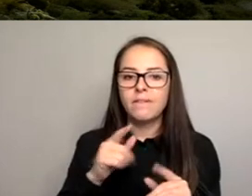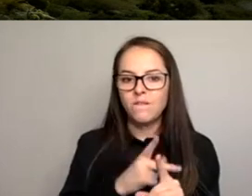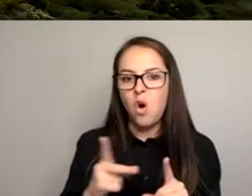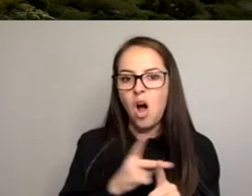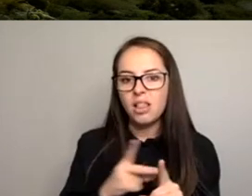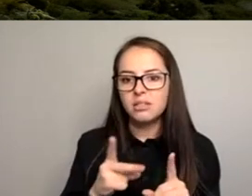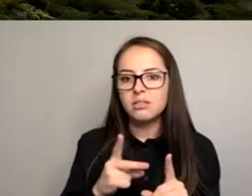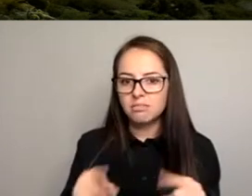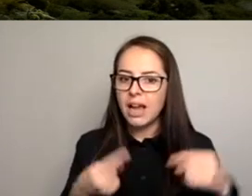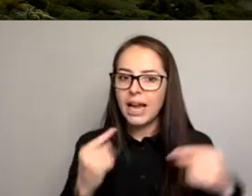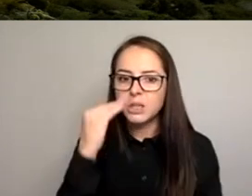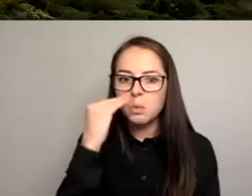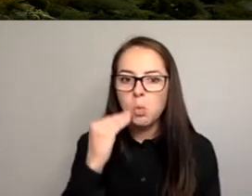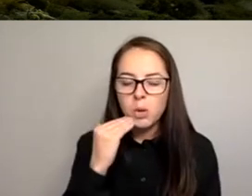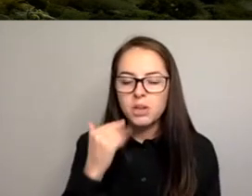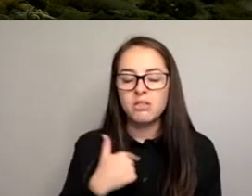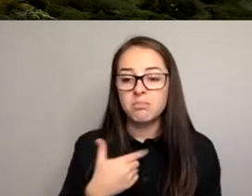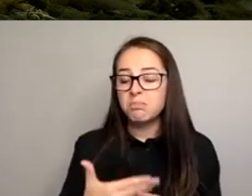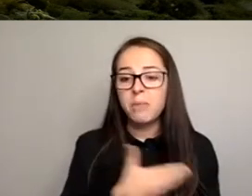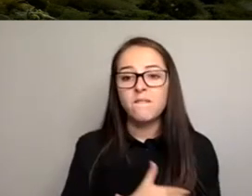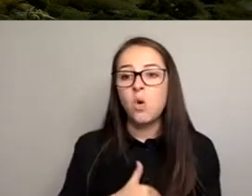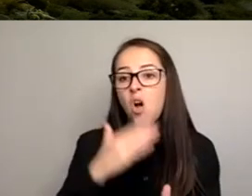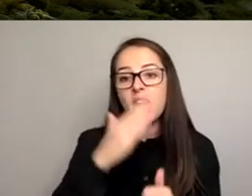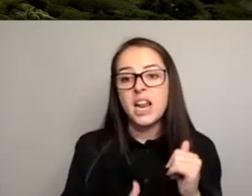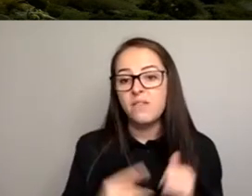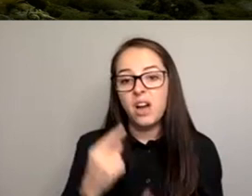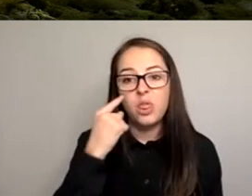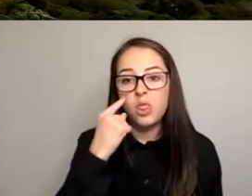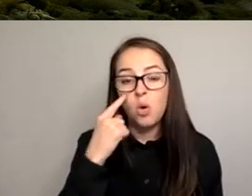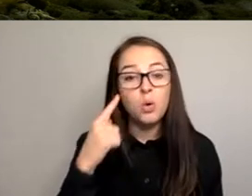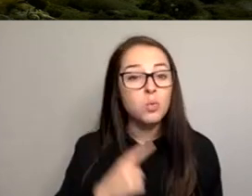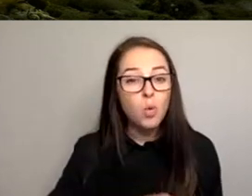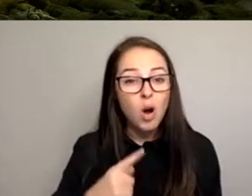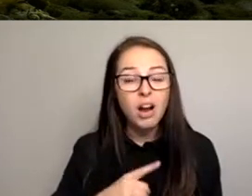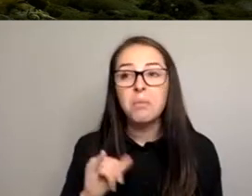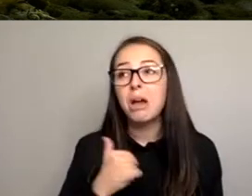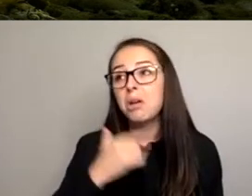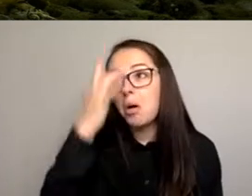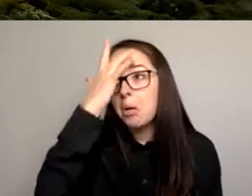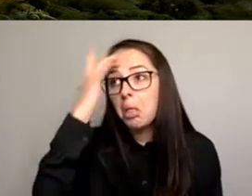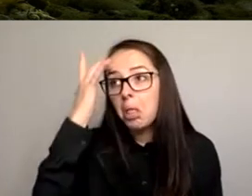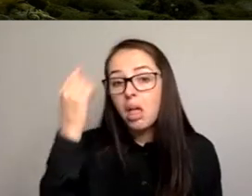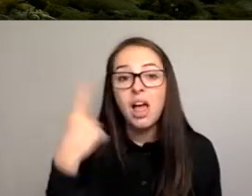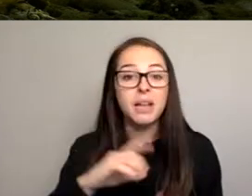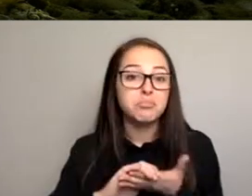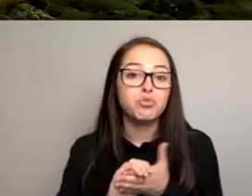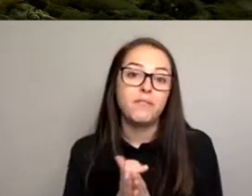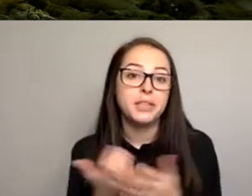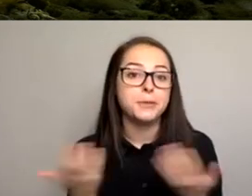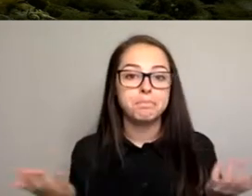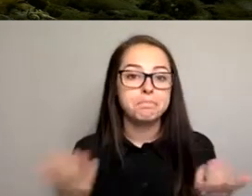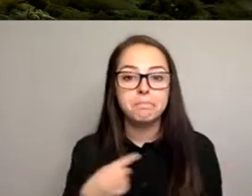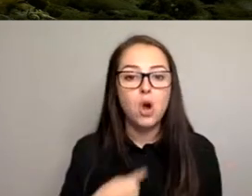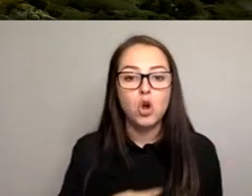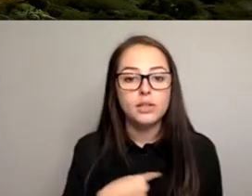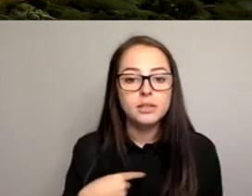much of a thought. And that's probably down to my own ignorance and also privilege. So